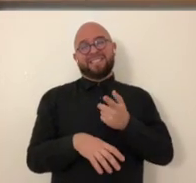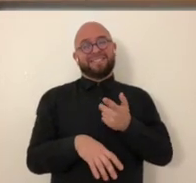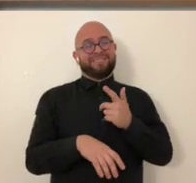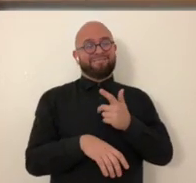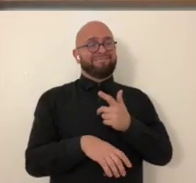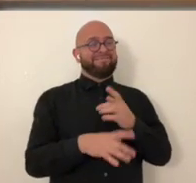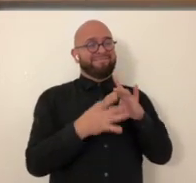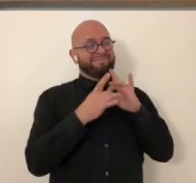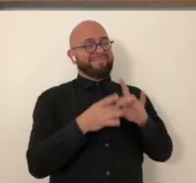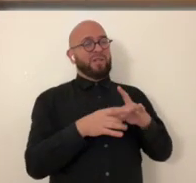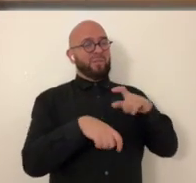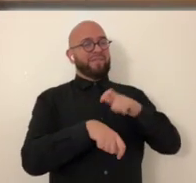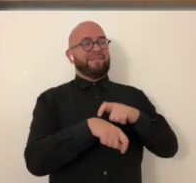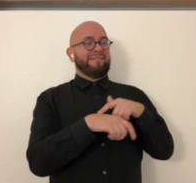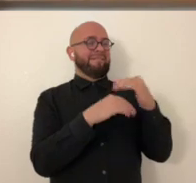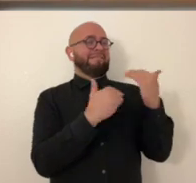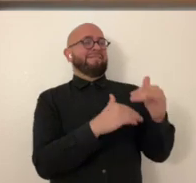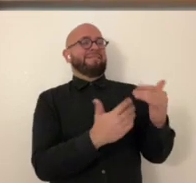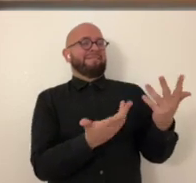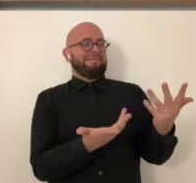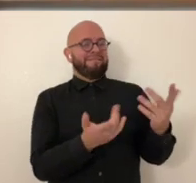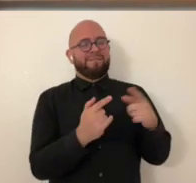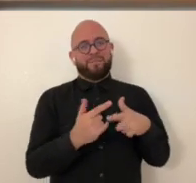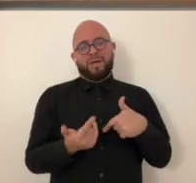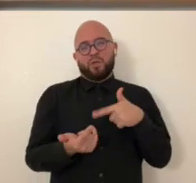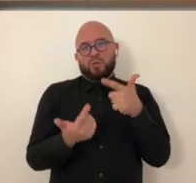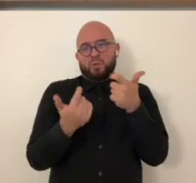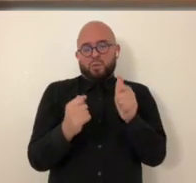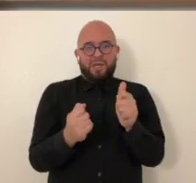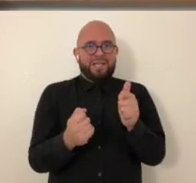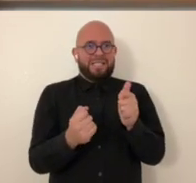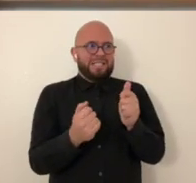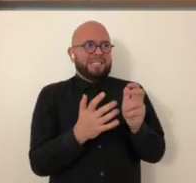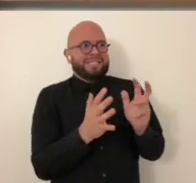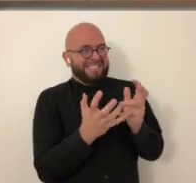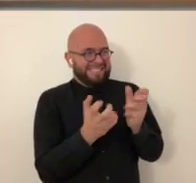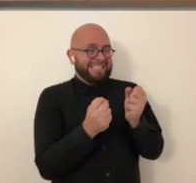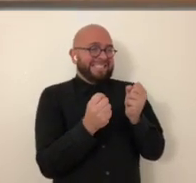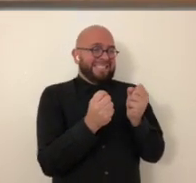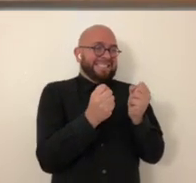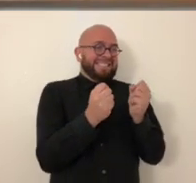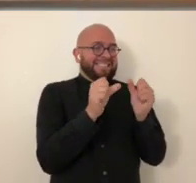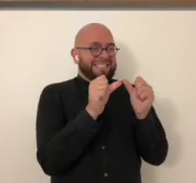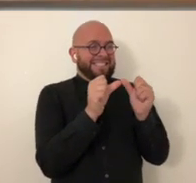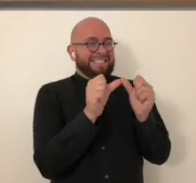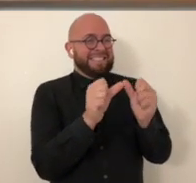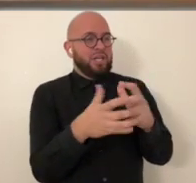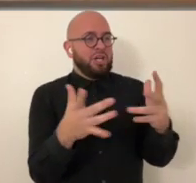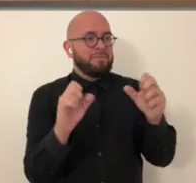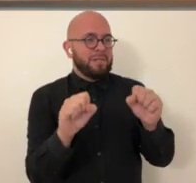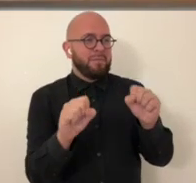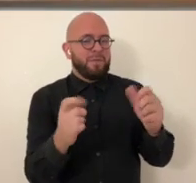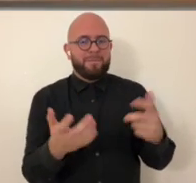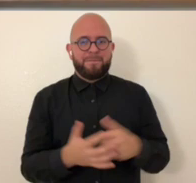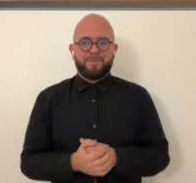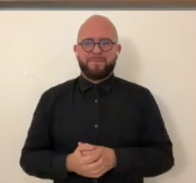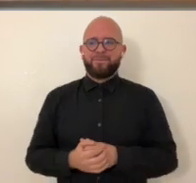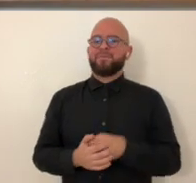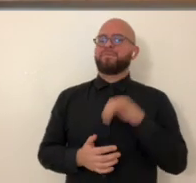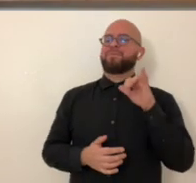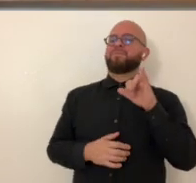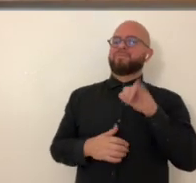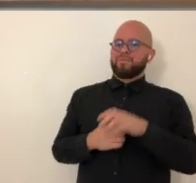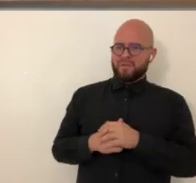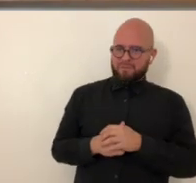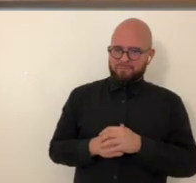all of this is innately time-bound you know but you try to see and make it last as long